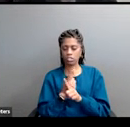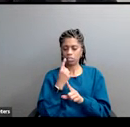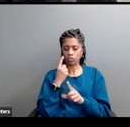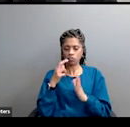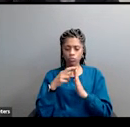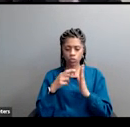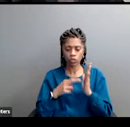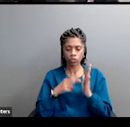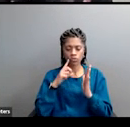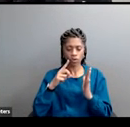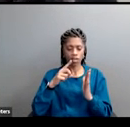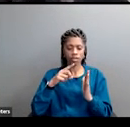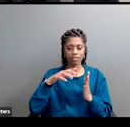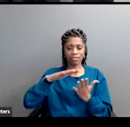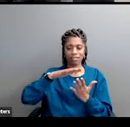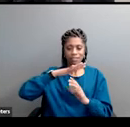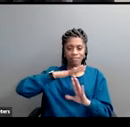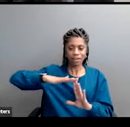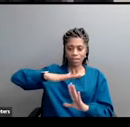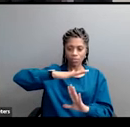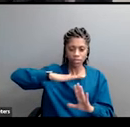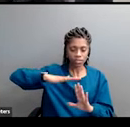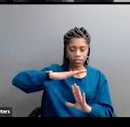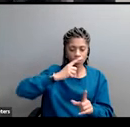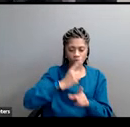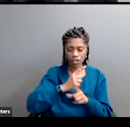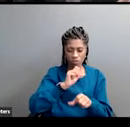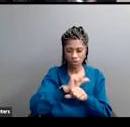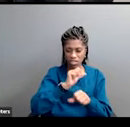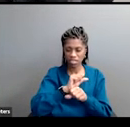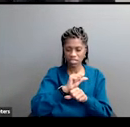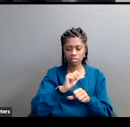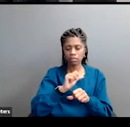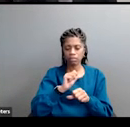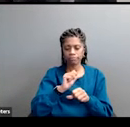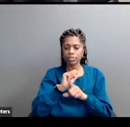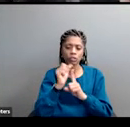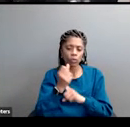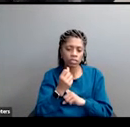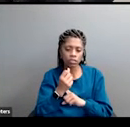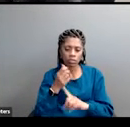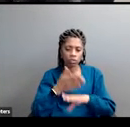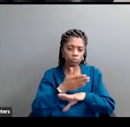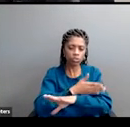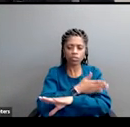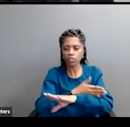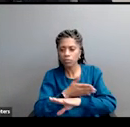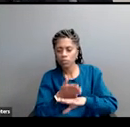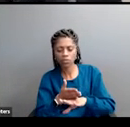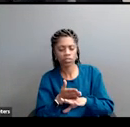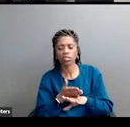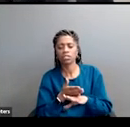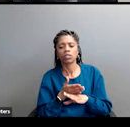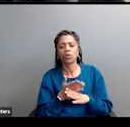the environment in other words Barry goldwater was a throwback to a pre new deal robber baron